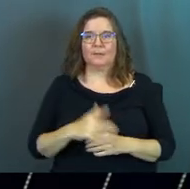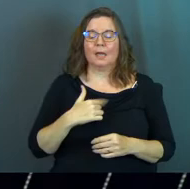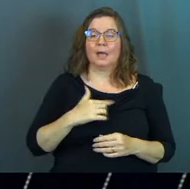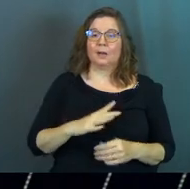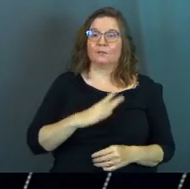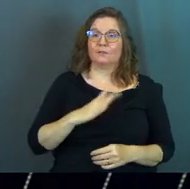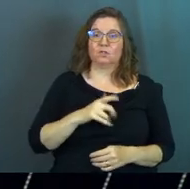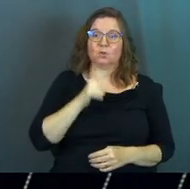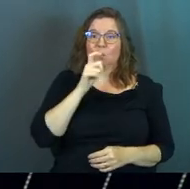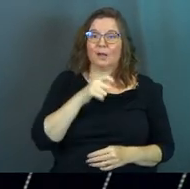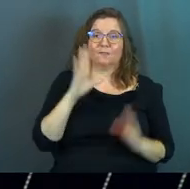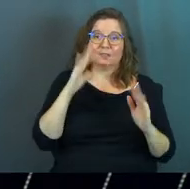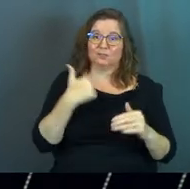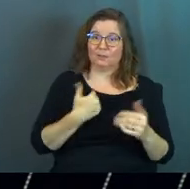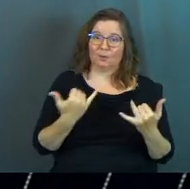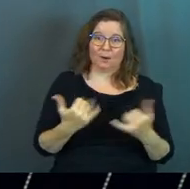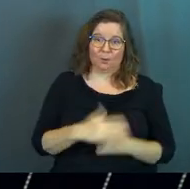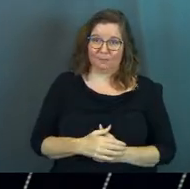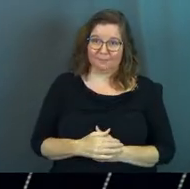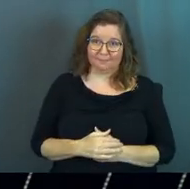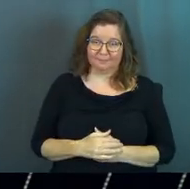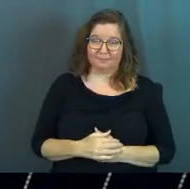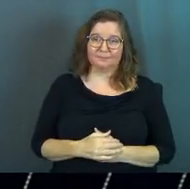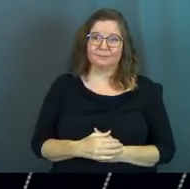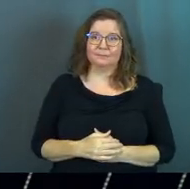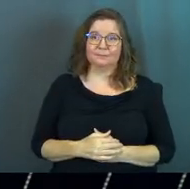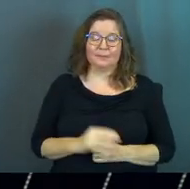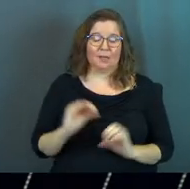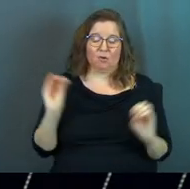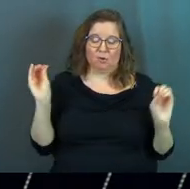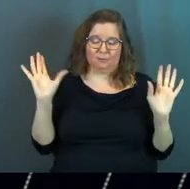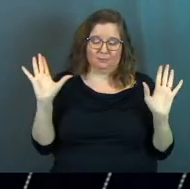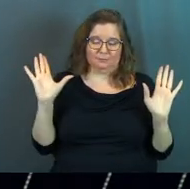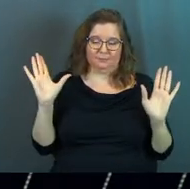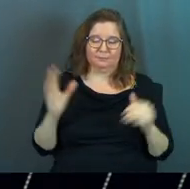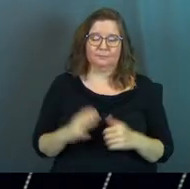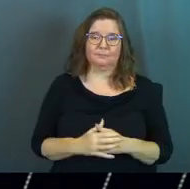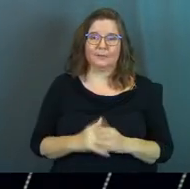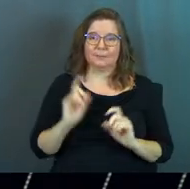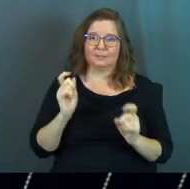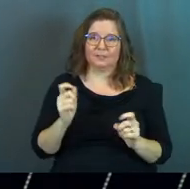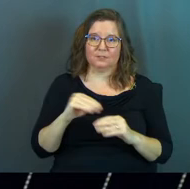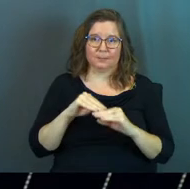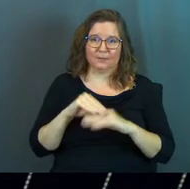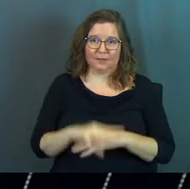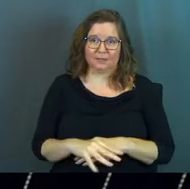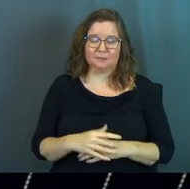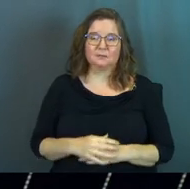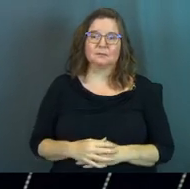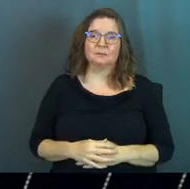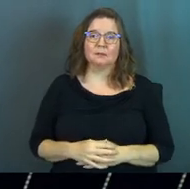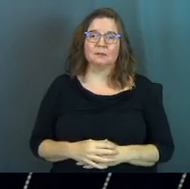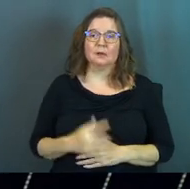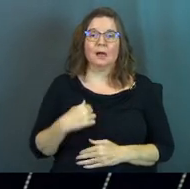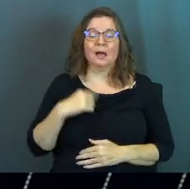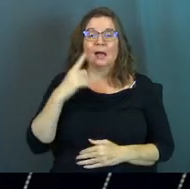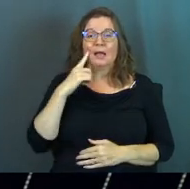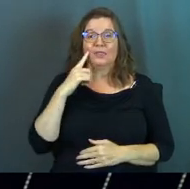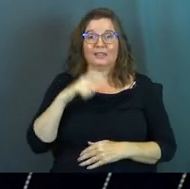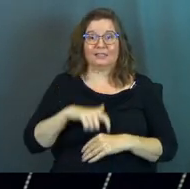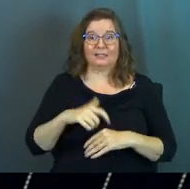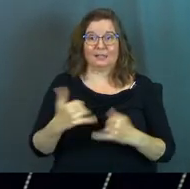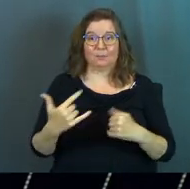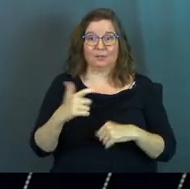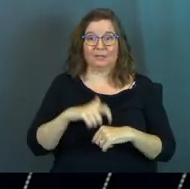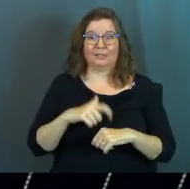And officially, you don't have to listen to me right now at all. I'll just give you some advice. I think this